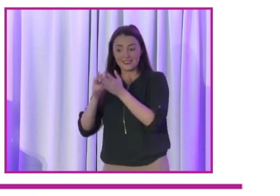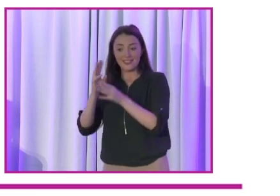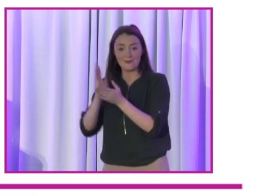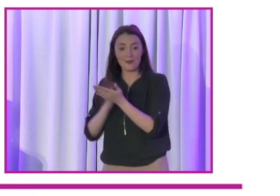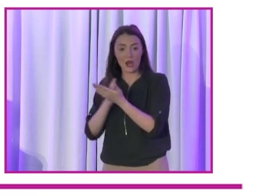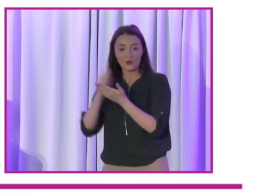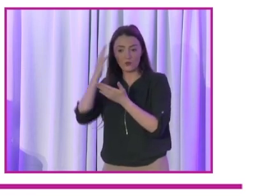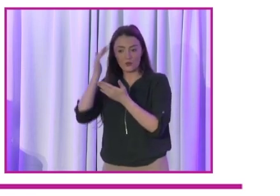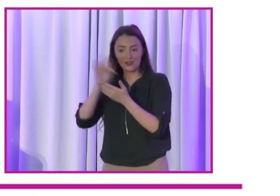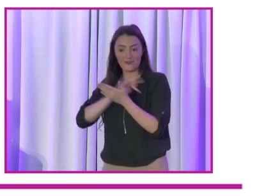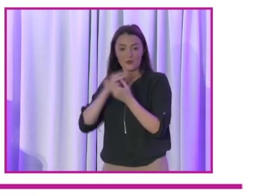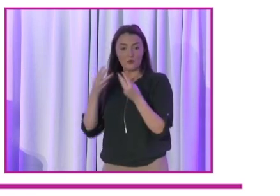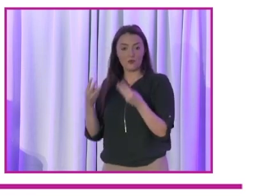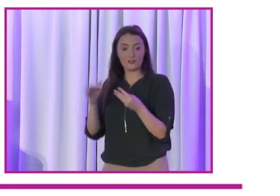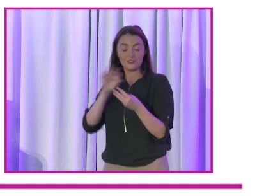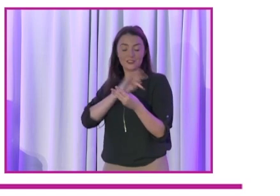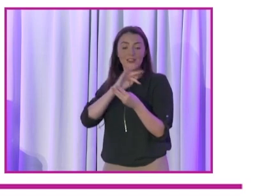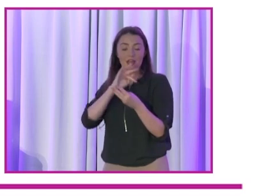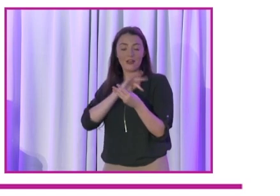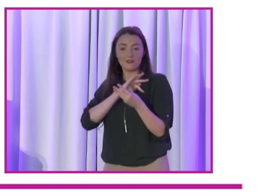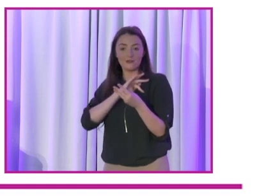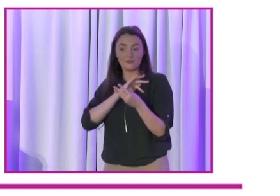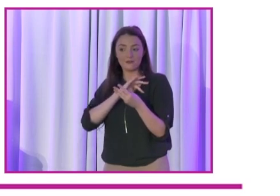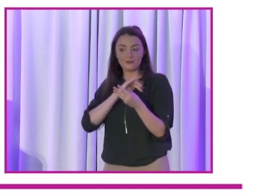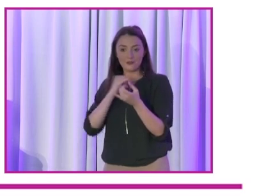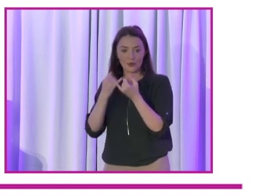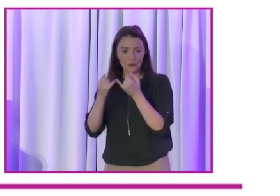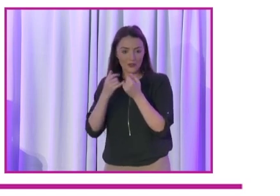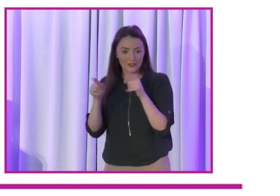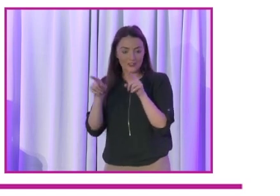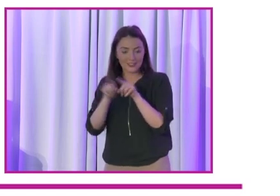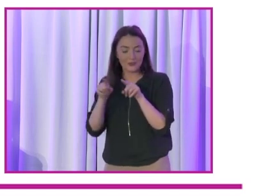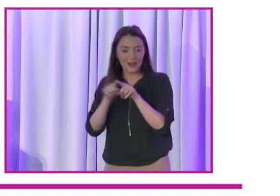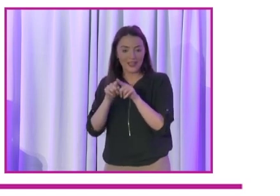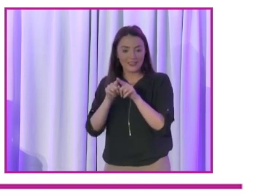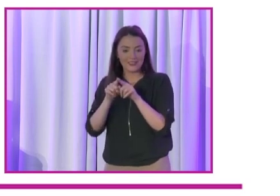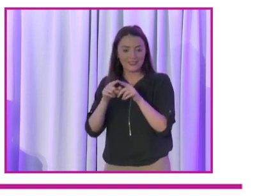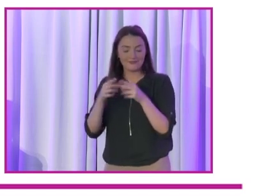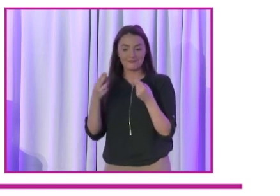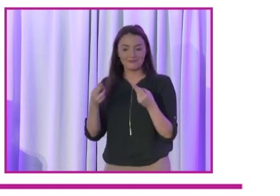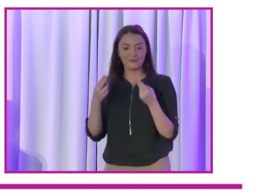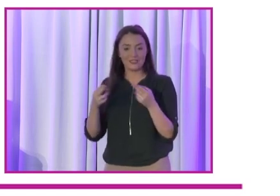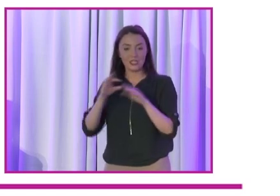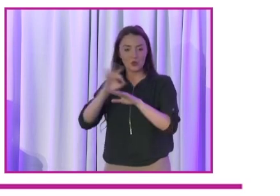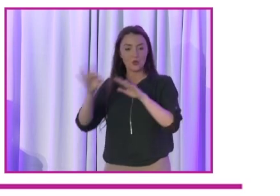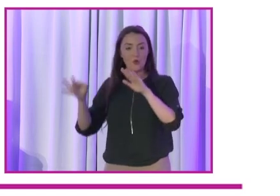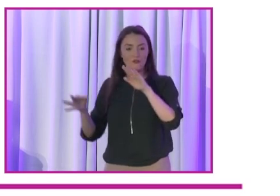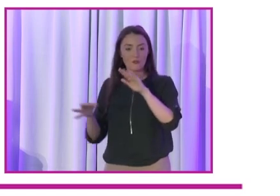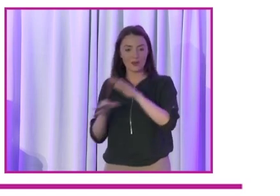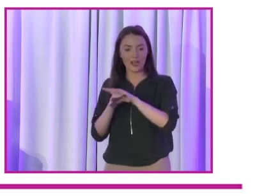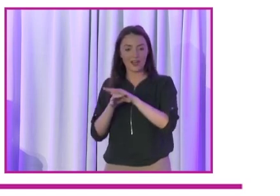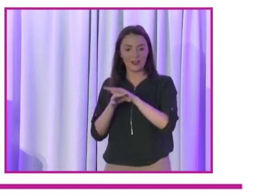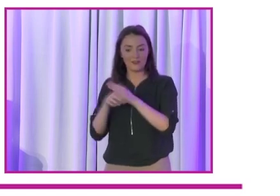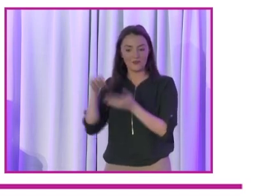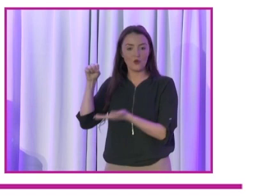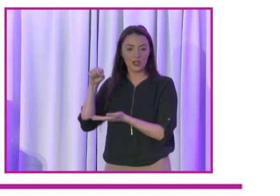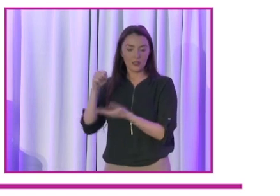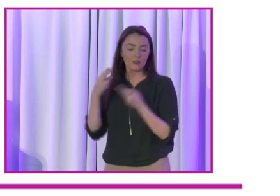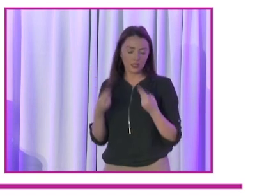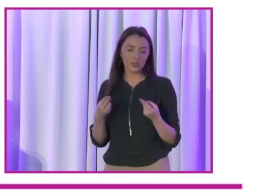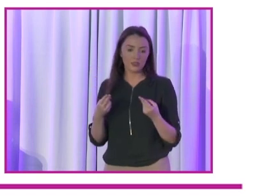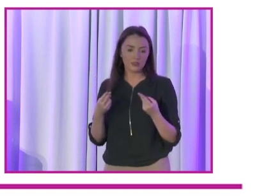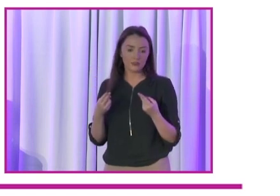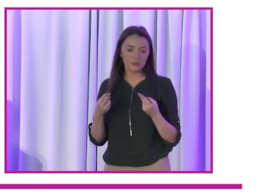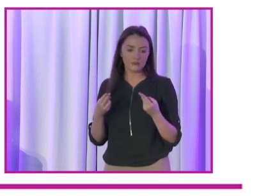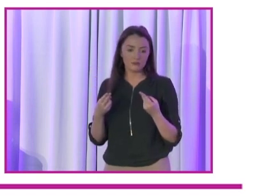And crucially, it's investment from government that has enabled that to happen. So organisations like ourselves, Women for Election,